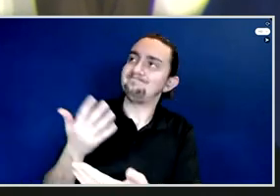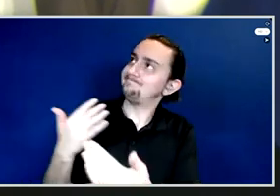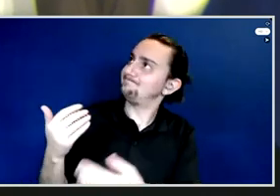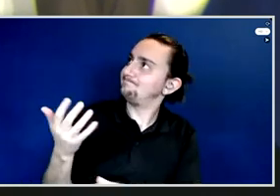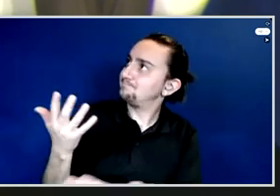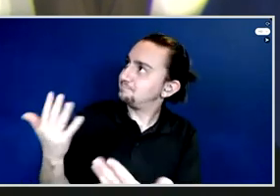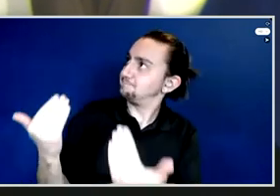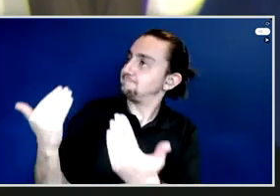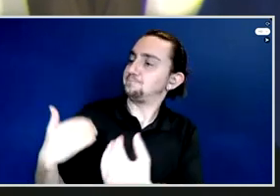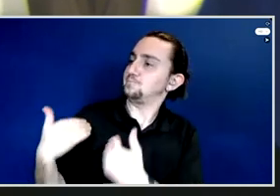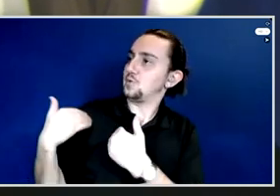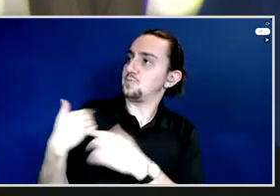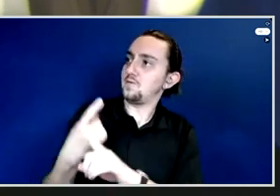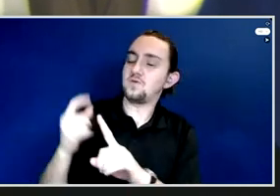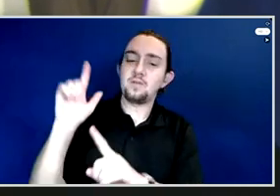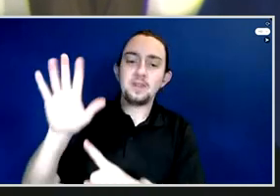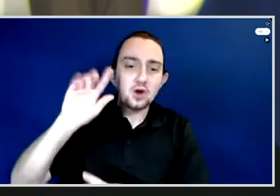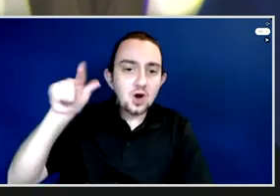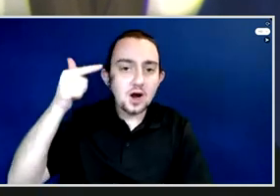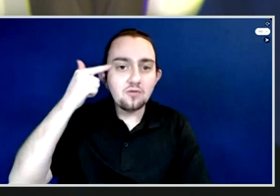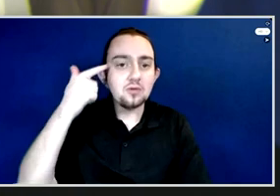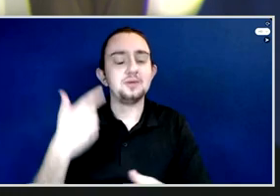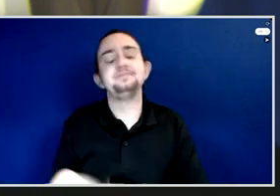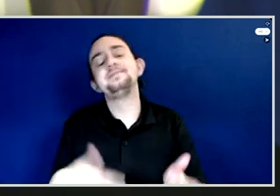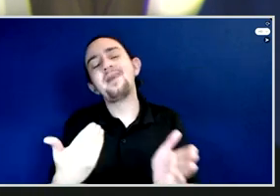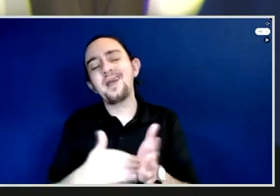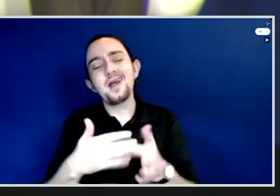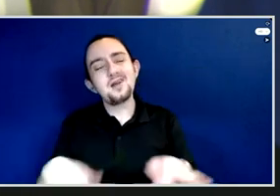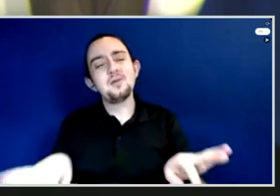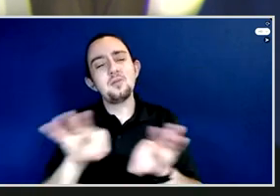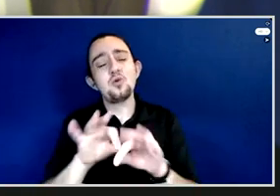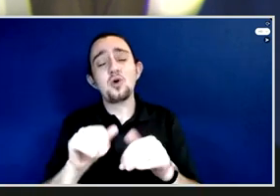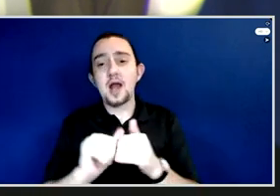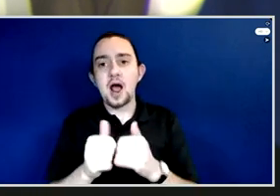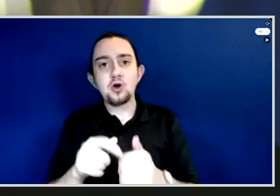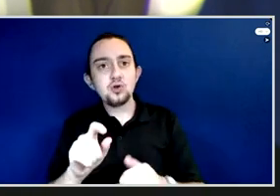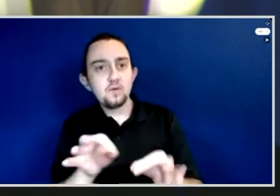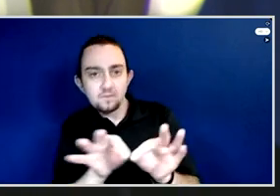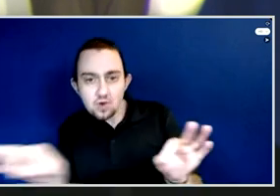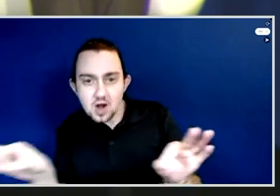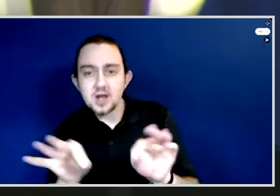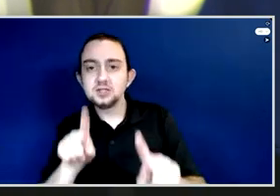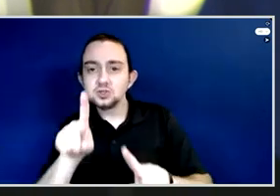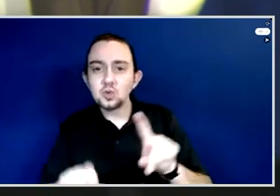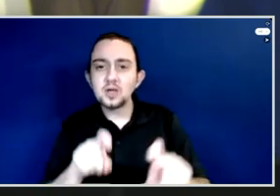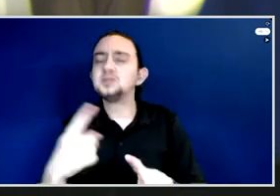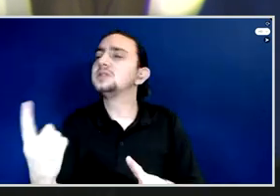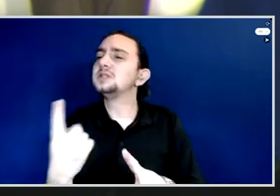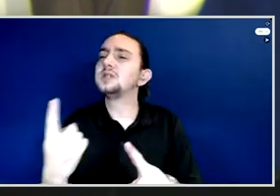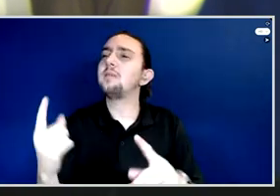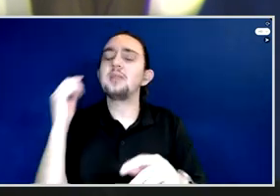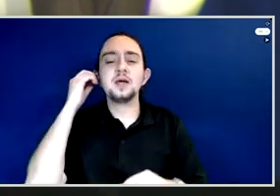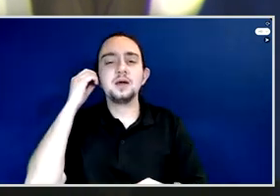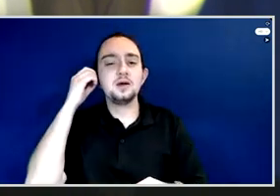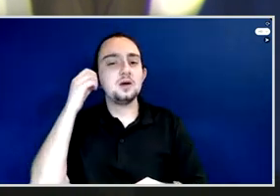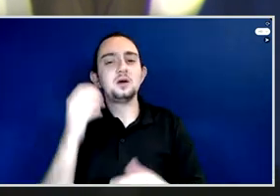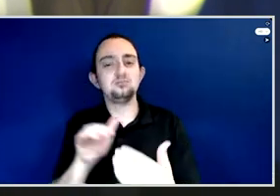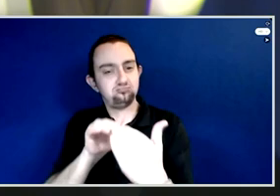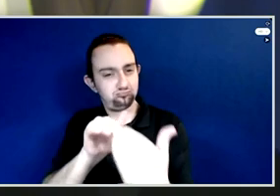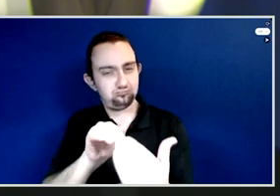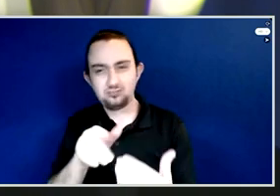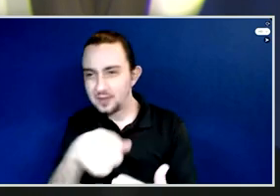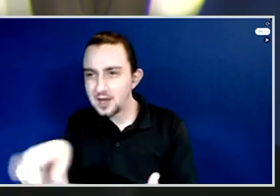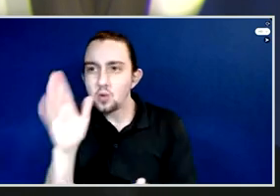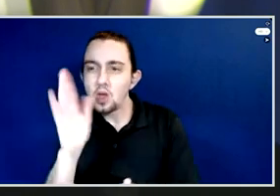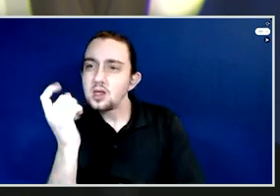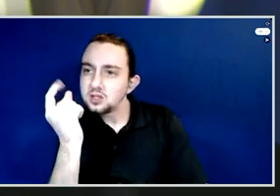understand. You have to make it be relatable, break it into chewable bites, and just